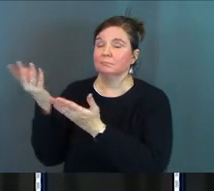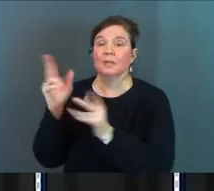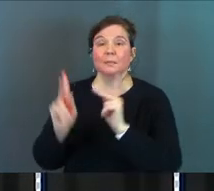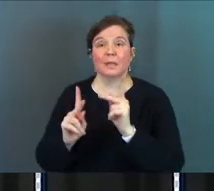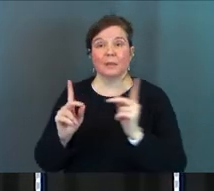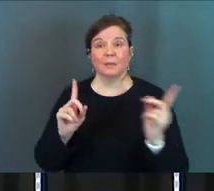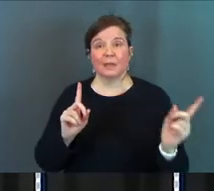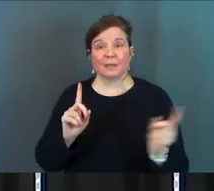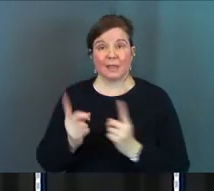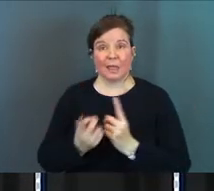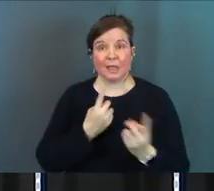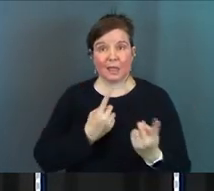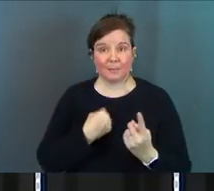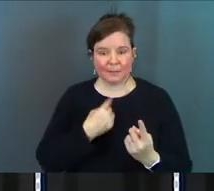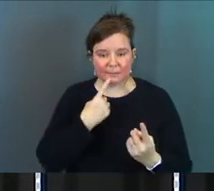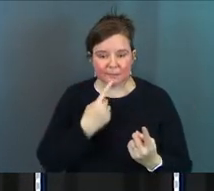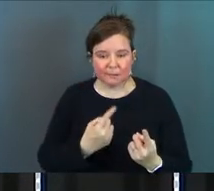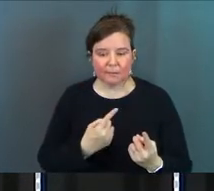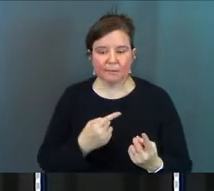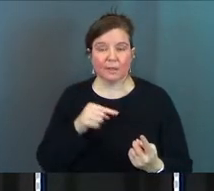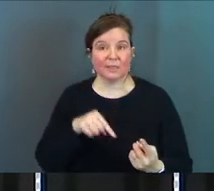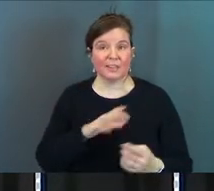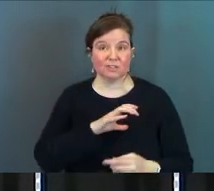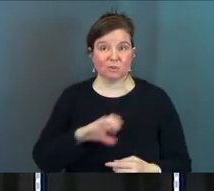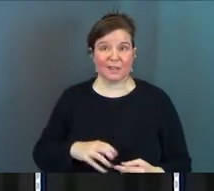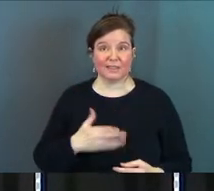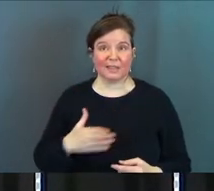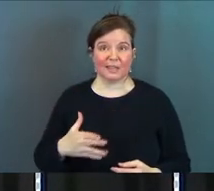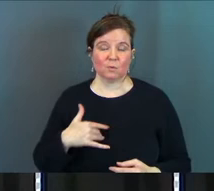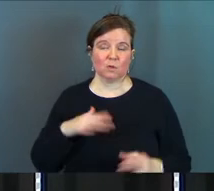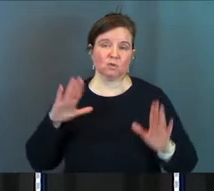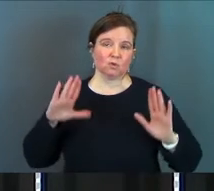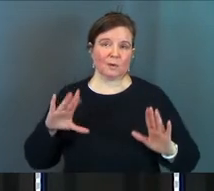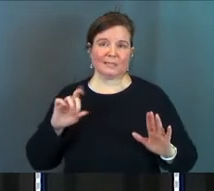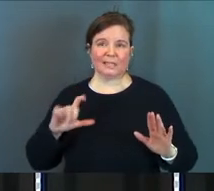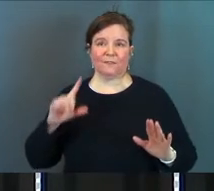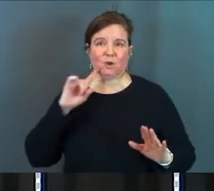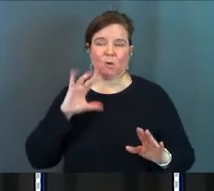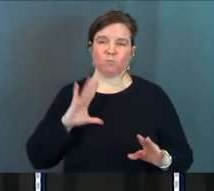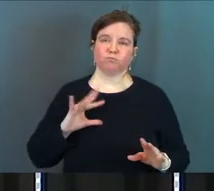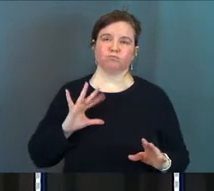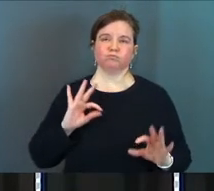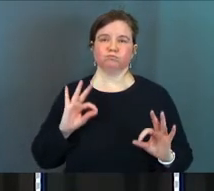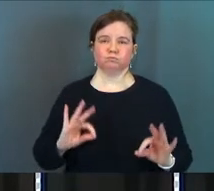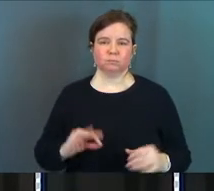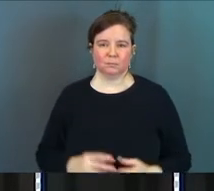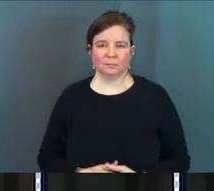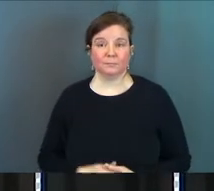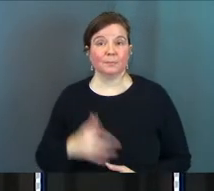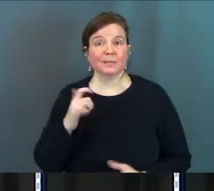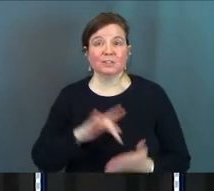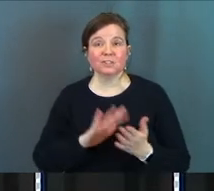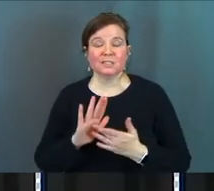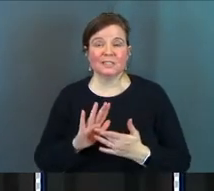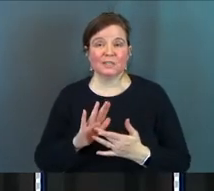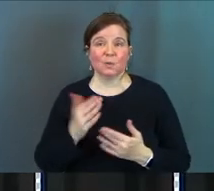people came along to you and they told you that this Christianity thing was such a great deal for you because Jesus was going to ask for